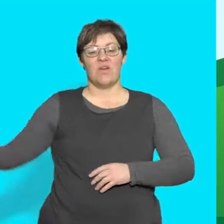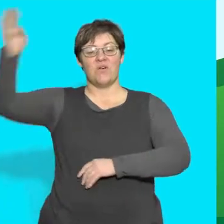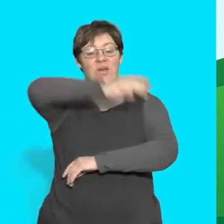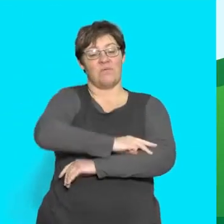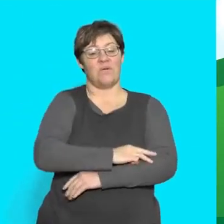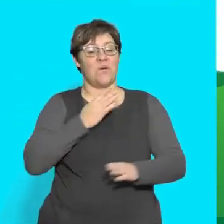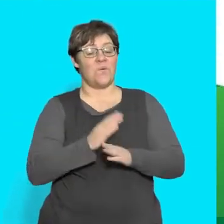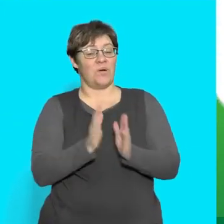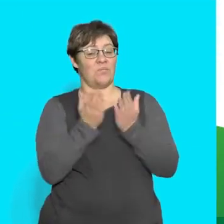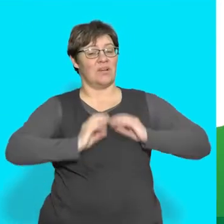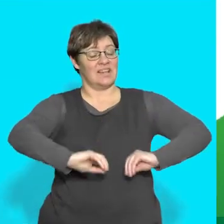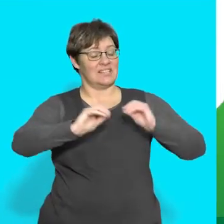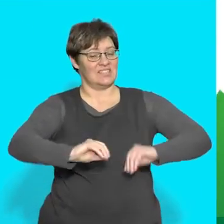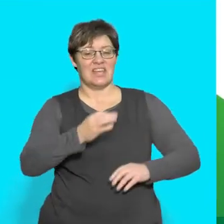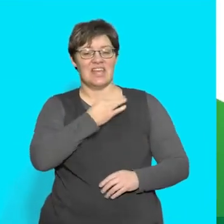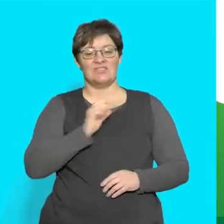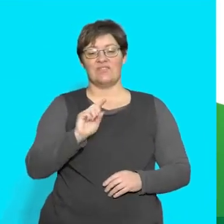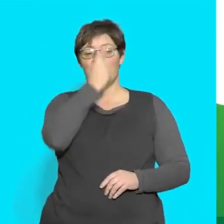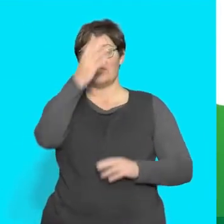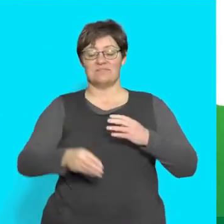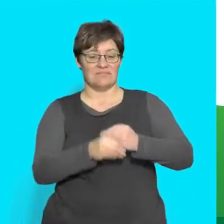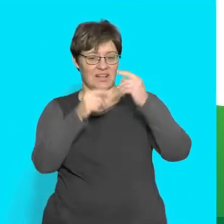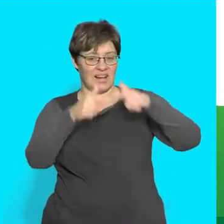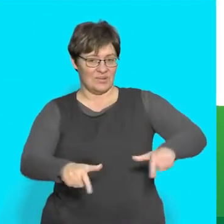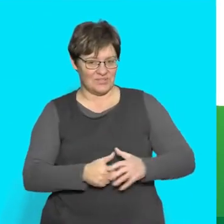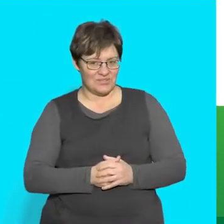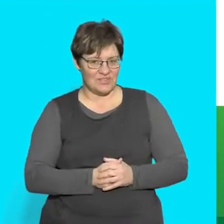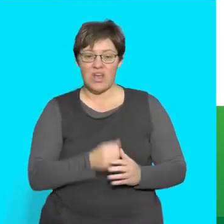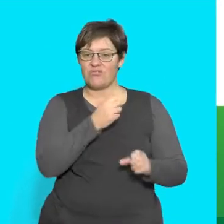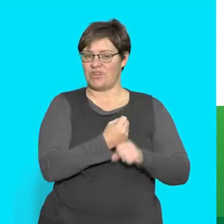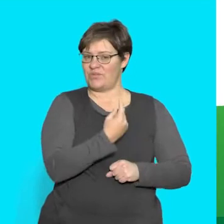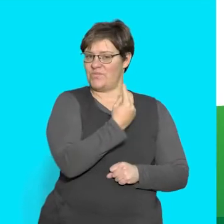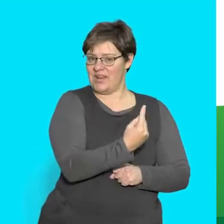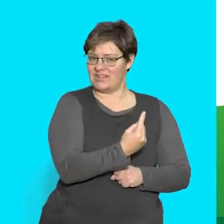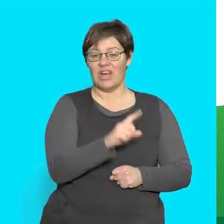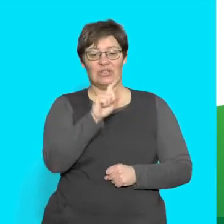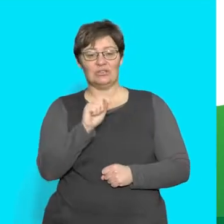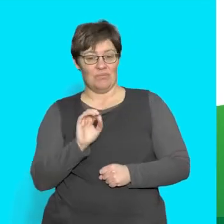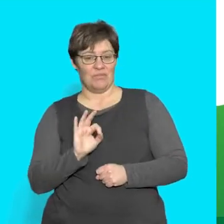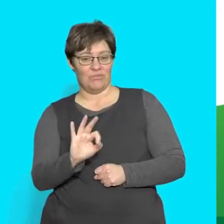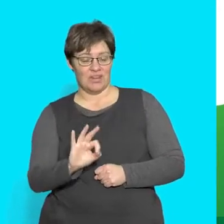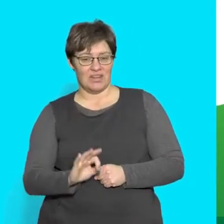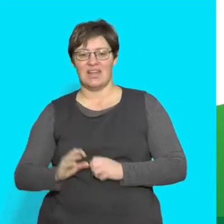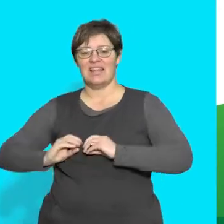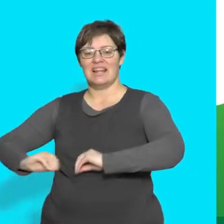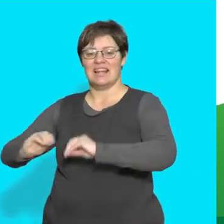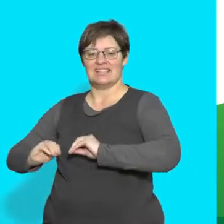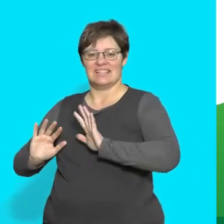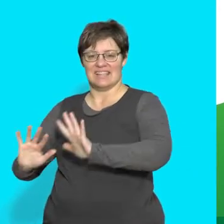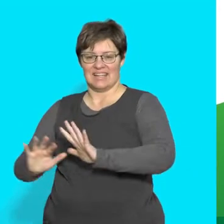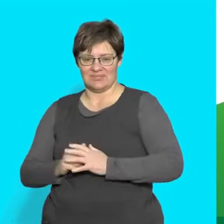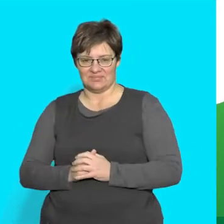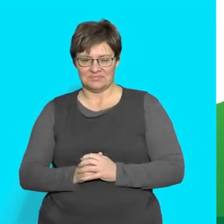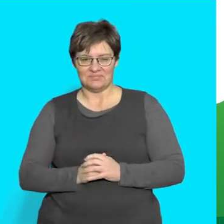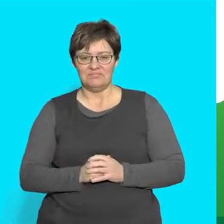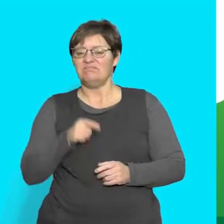This is a Rainbow Workbook lesson for English First Additional Language, Grade 1, Term 3, Lesson